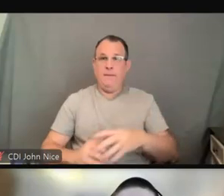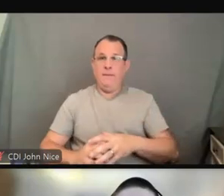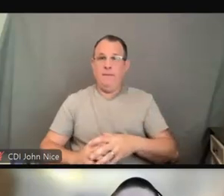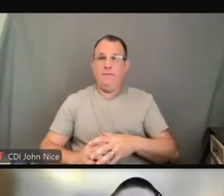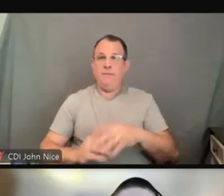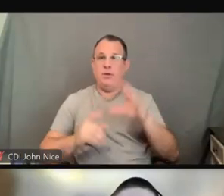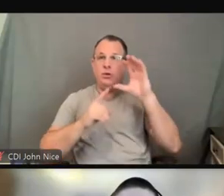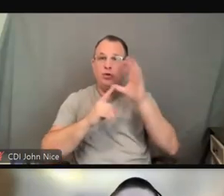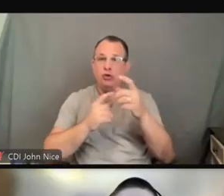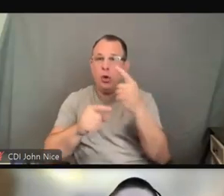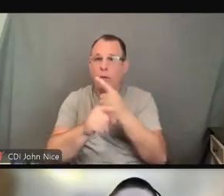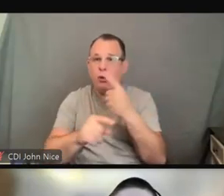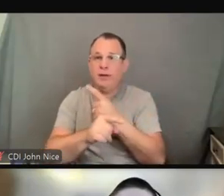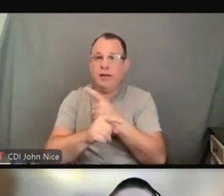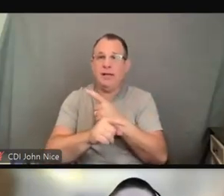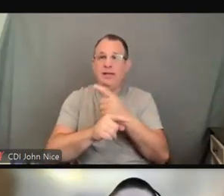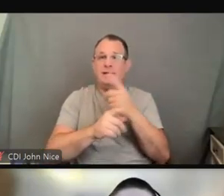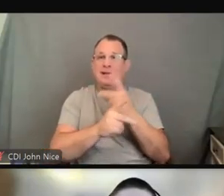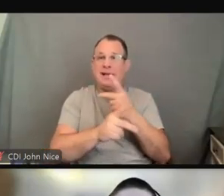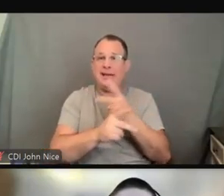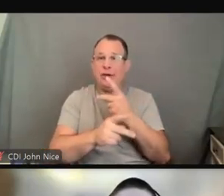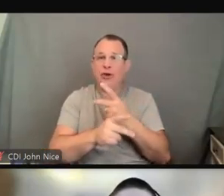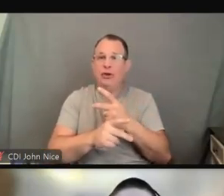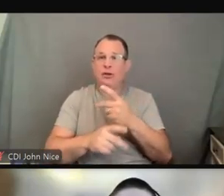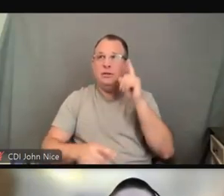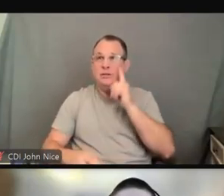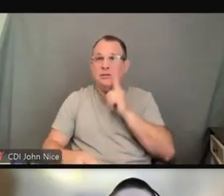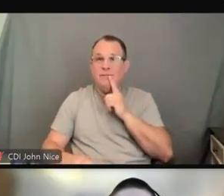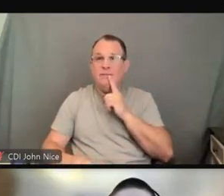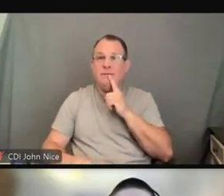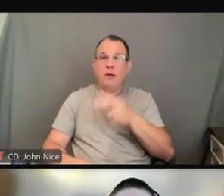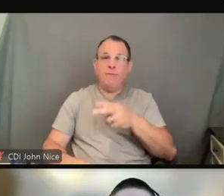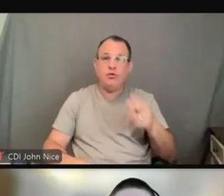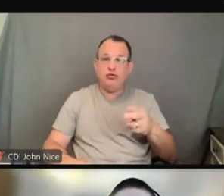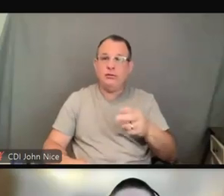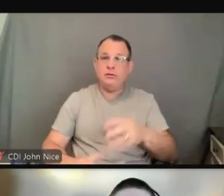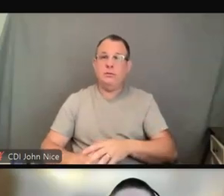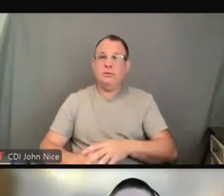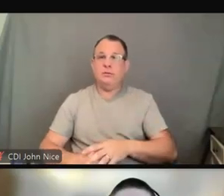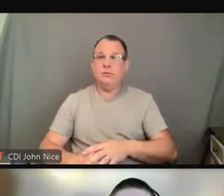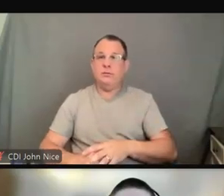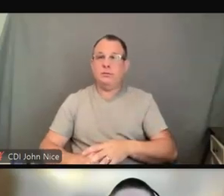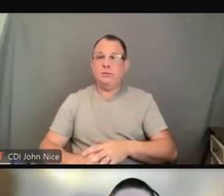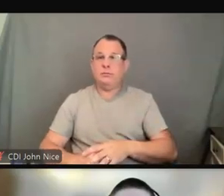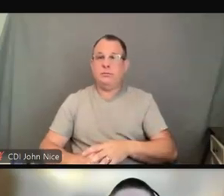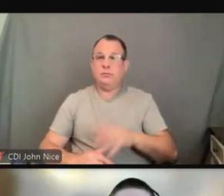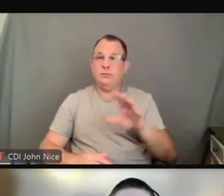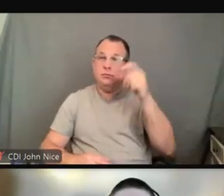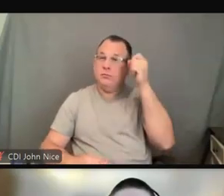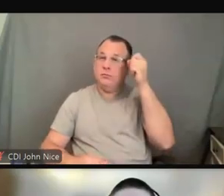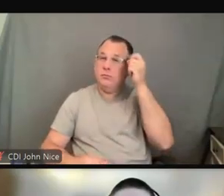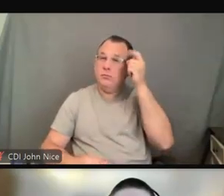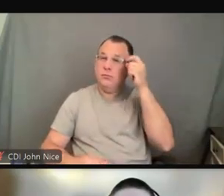for individuals who are deaf or hard of hearing. That they need to understand that there are effective communication obligations